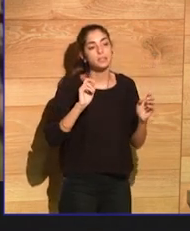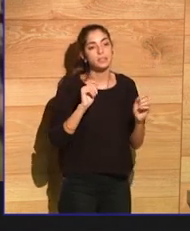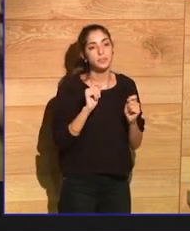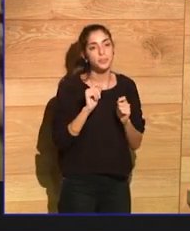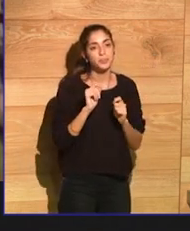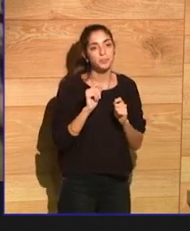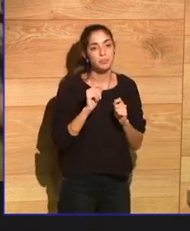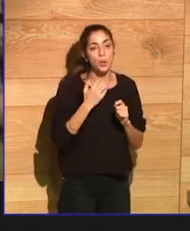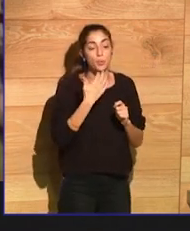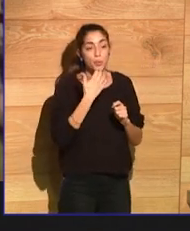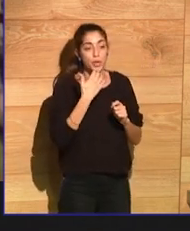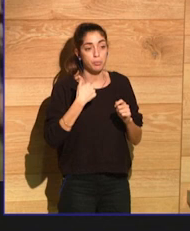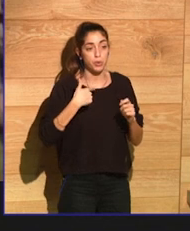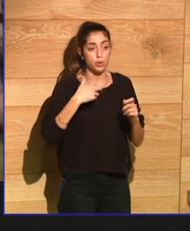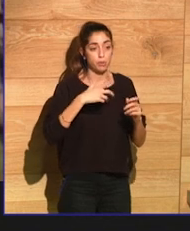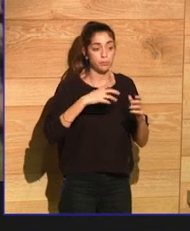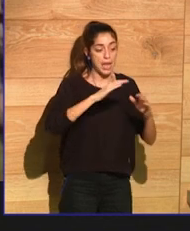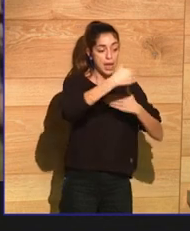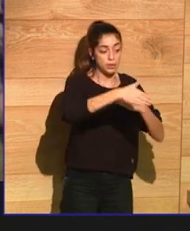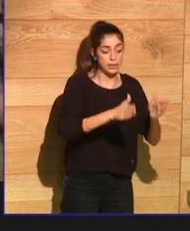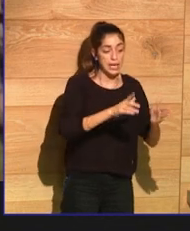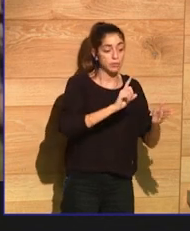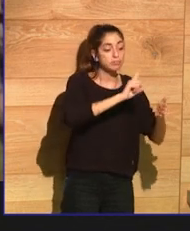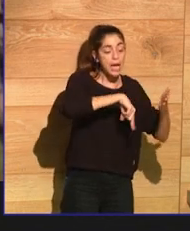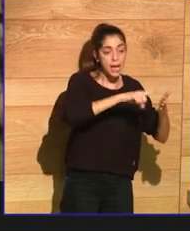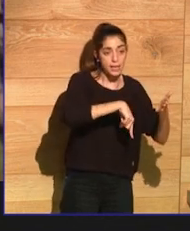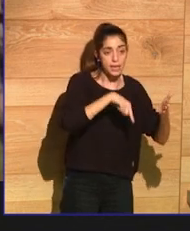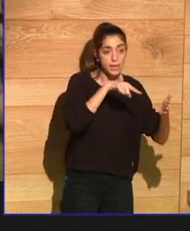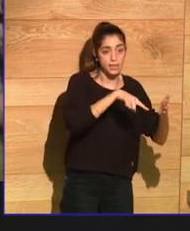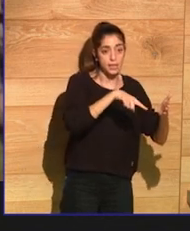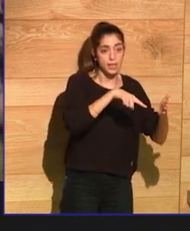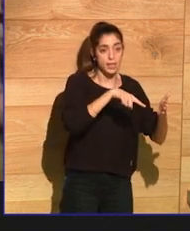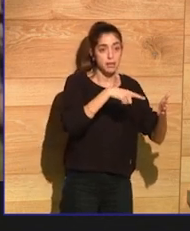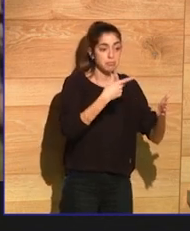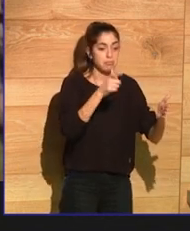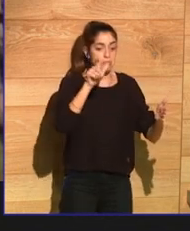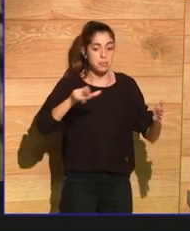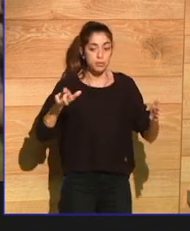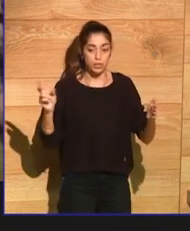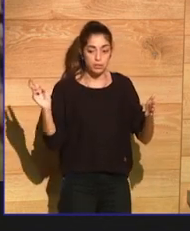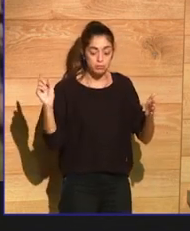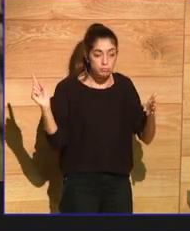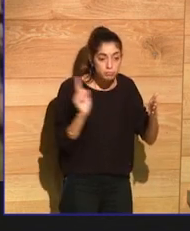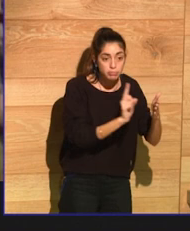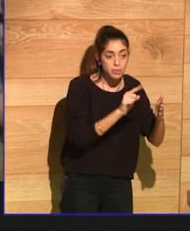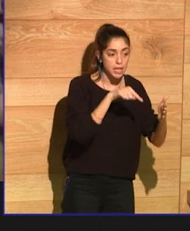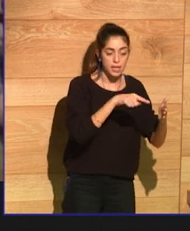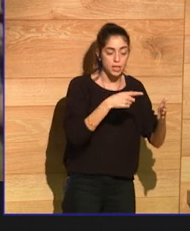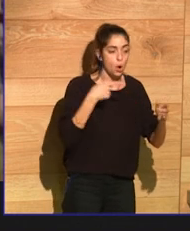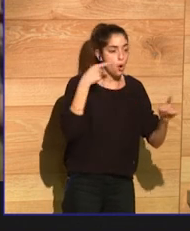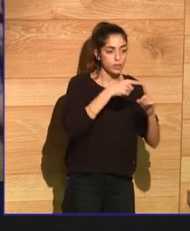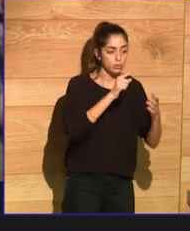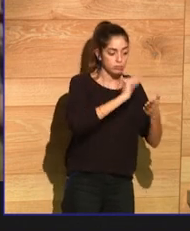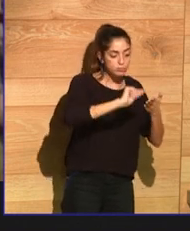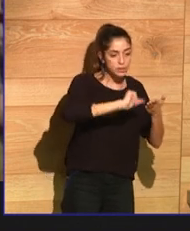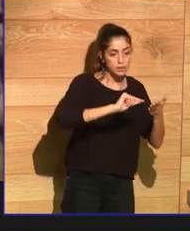come there just to just to write because there is nothing to do but sit at these desks and write for three or four